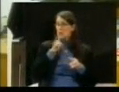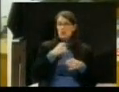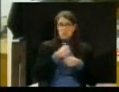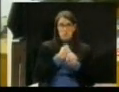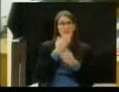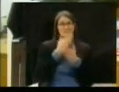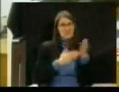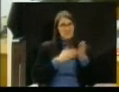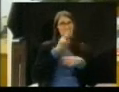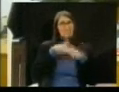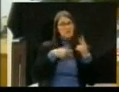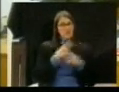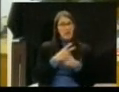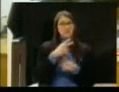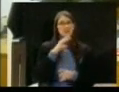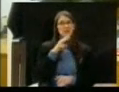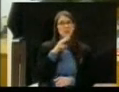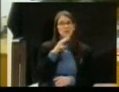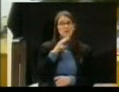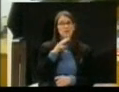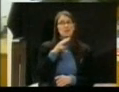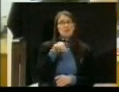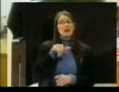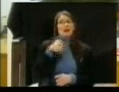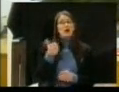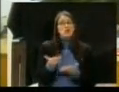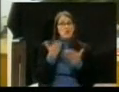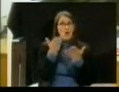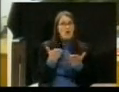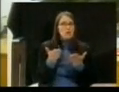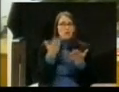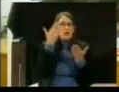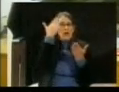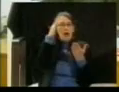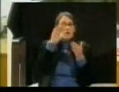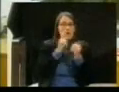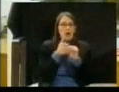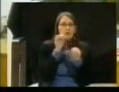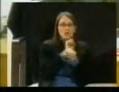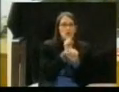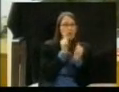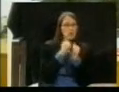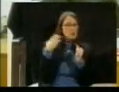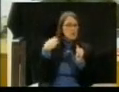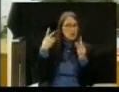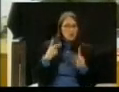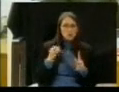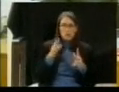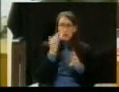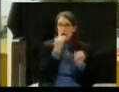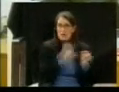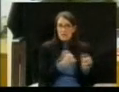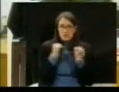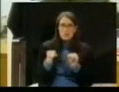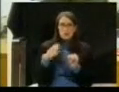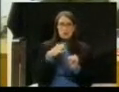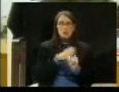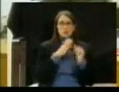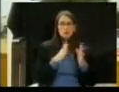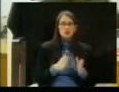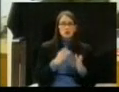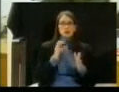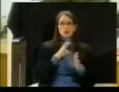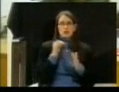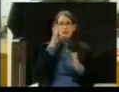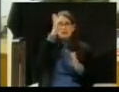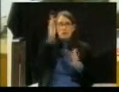you could work with the chairman or individual commissioners and come up with some ideas. And maybe, I